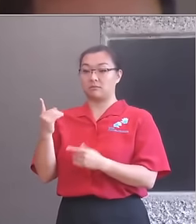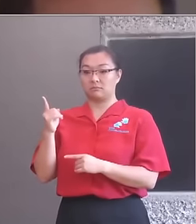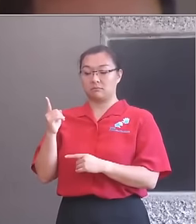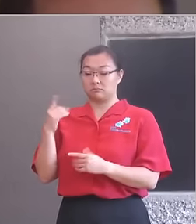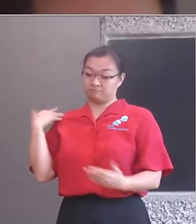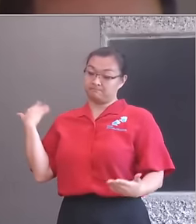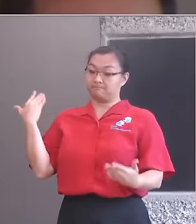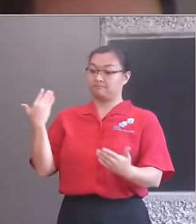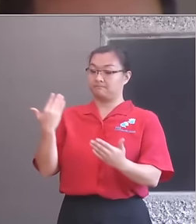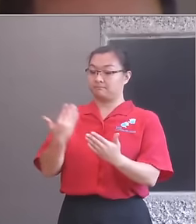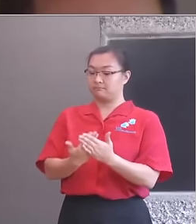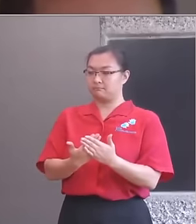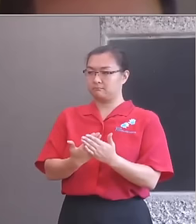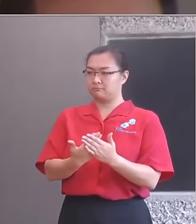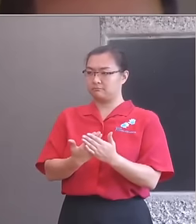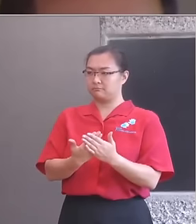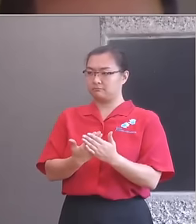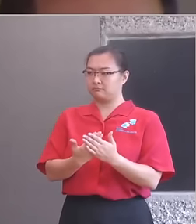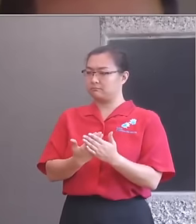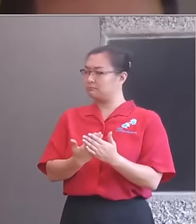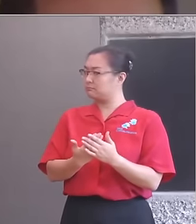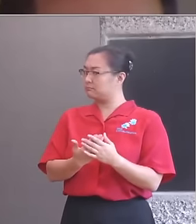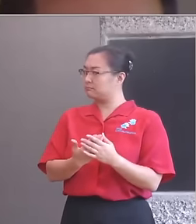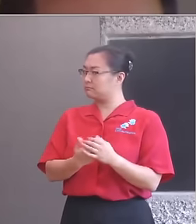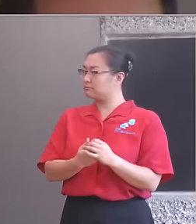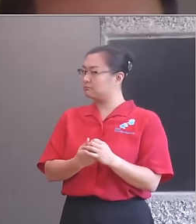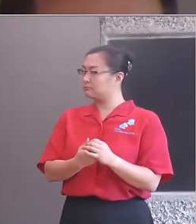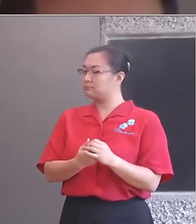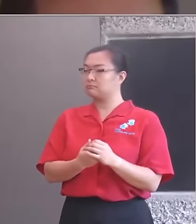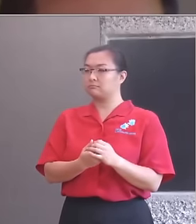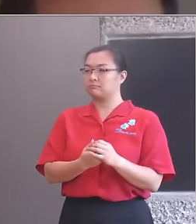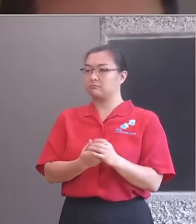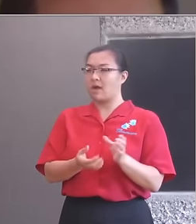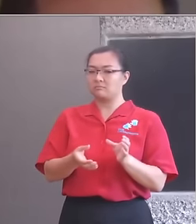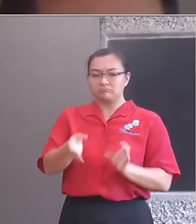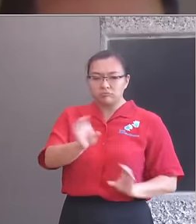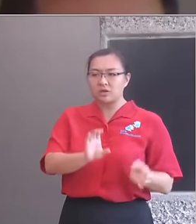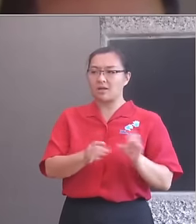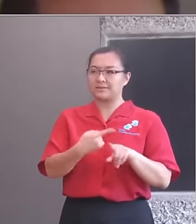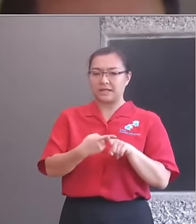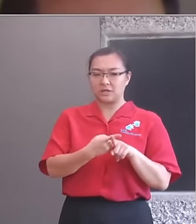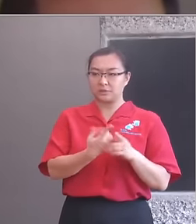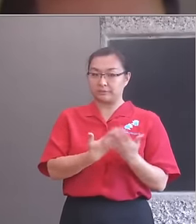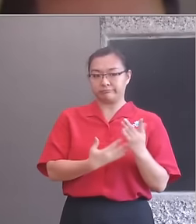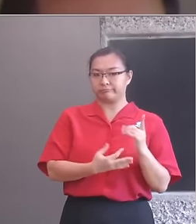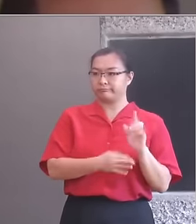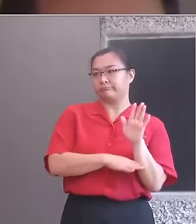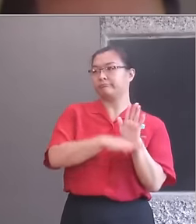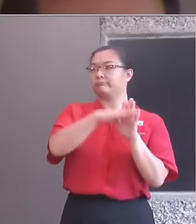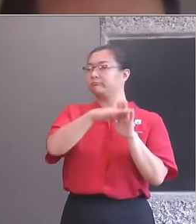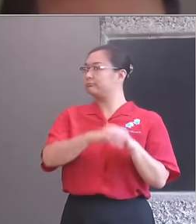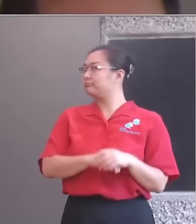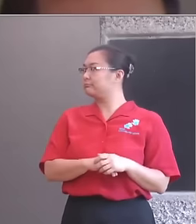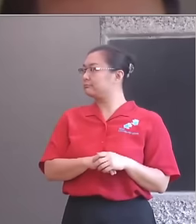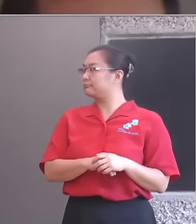over that period, despite a small decline in the year group population in that period. The percentage of pupils entered